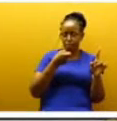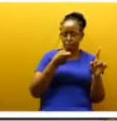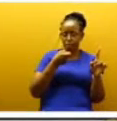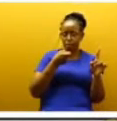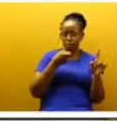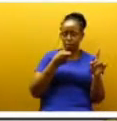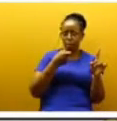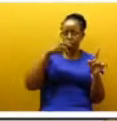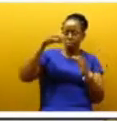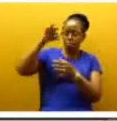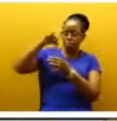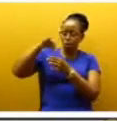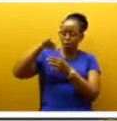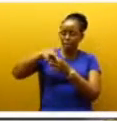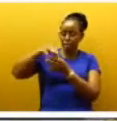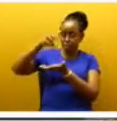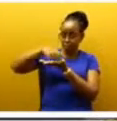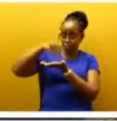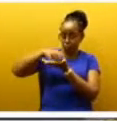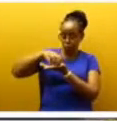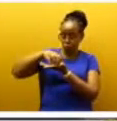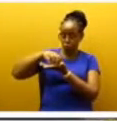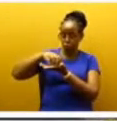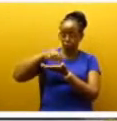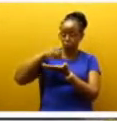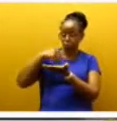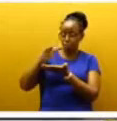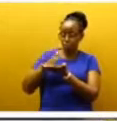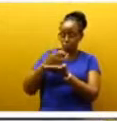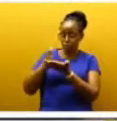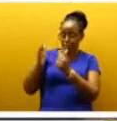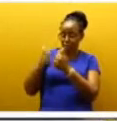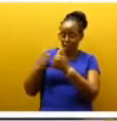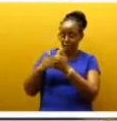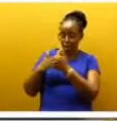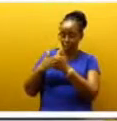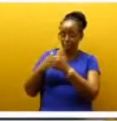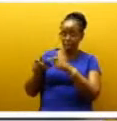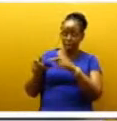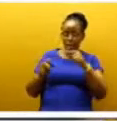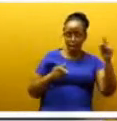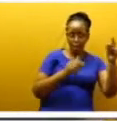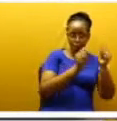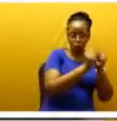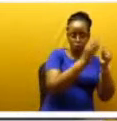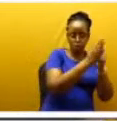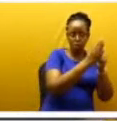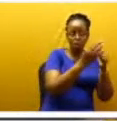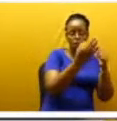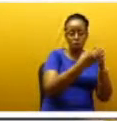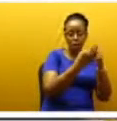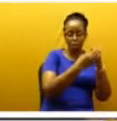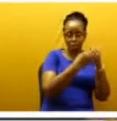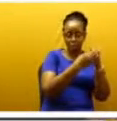results from the polling station was between the 9th and 14th of August, tallied